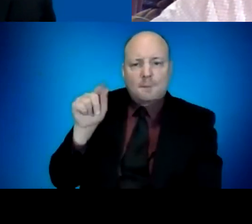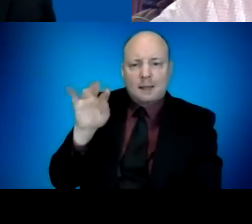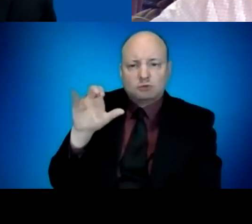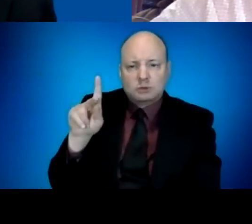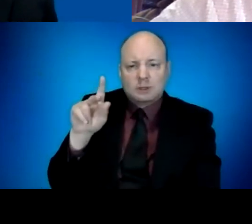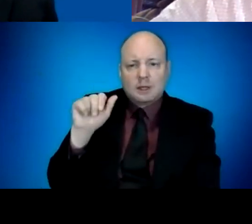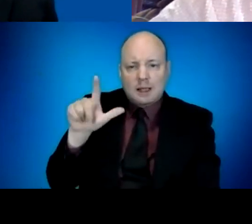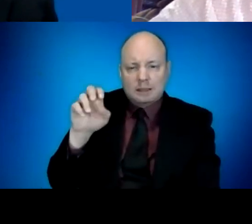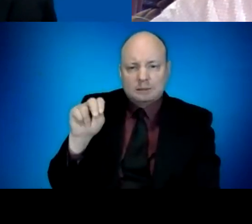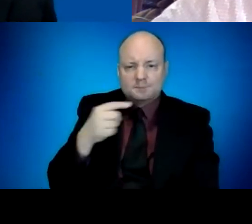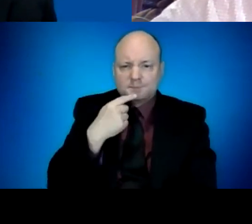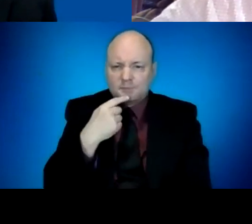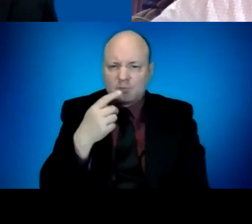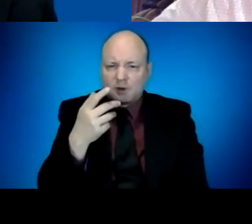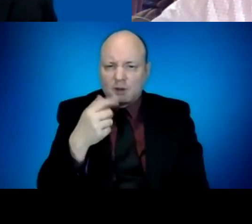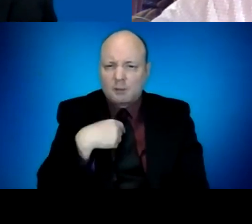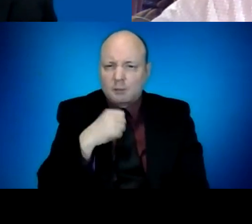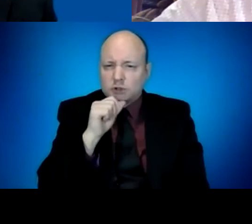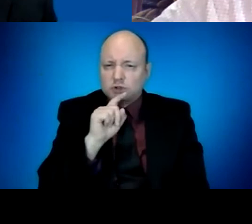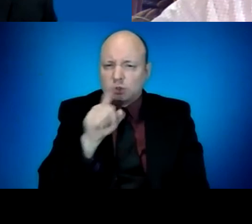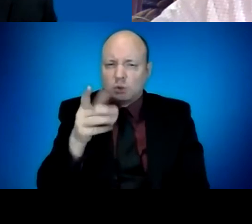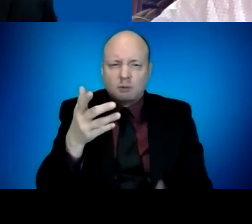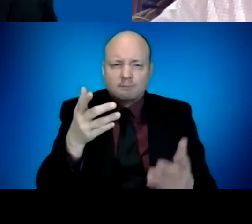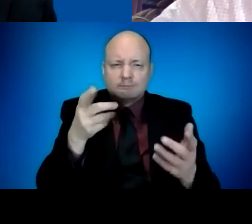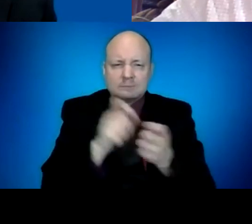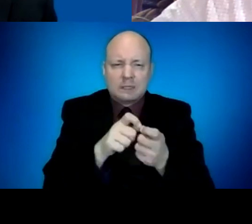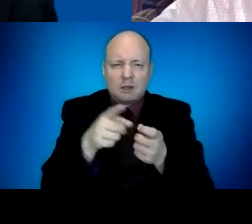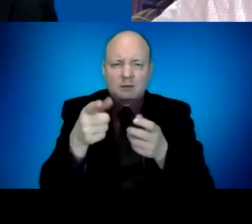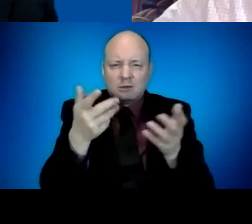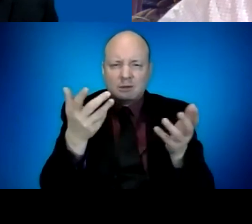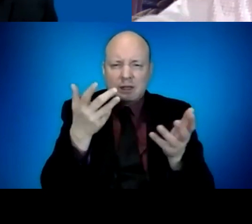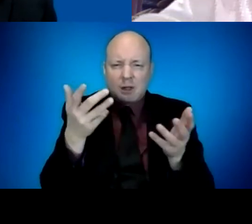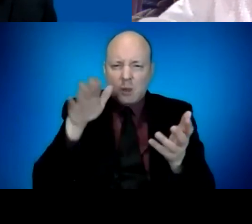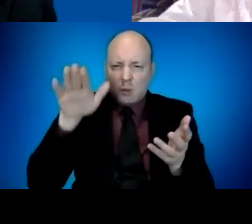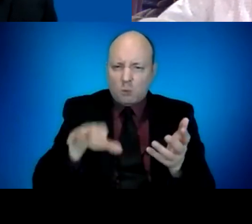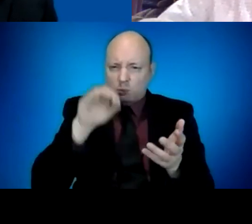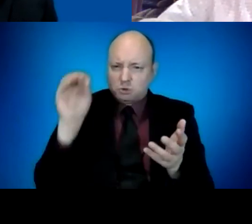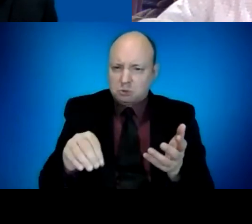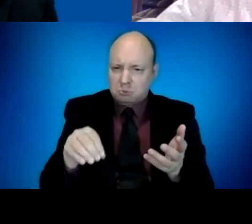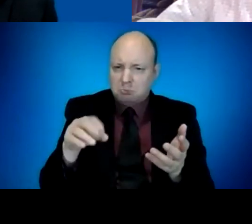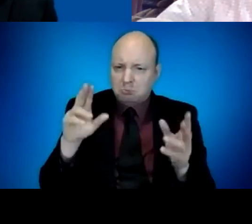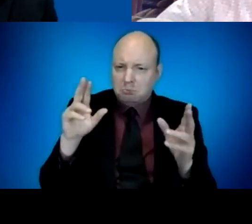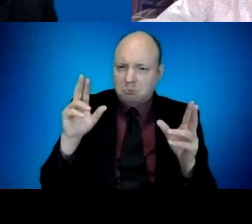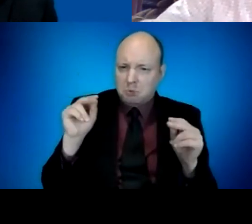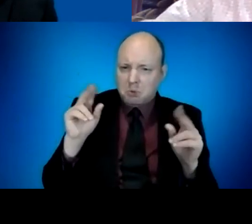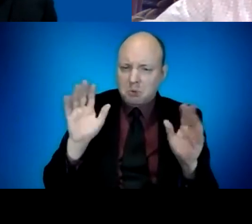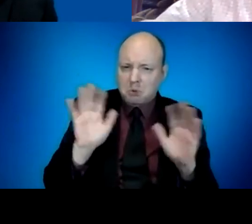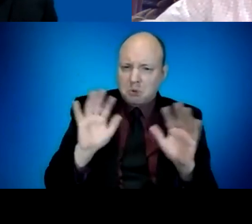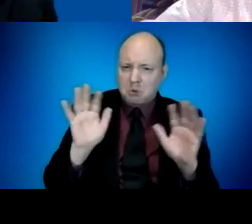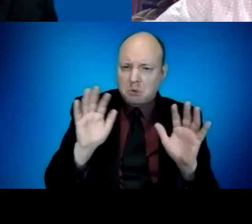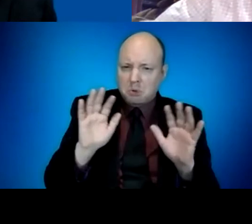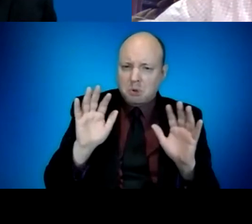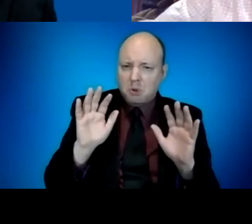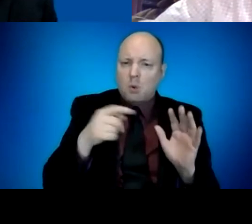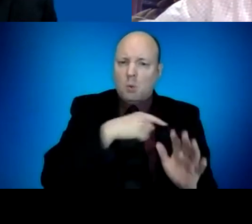maybe say that the data isn't skewed. The data is accurate. The populations are skewed. And so we're vaccinating through